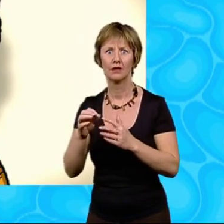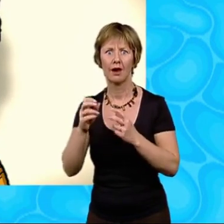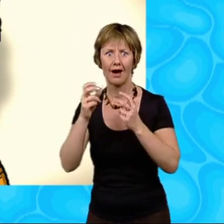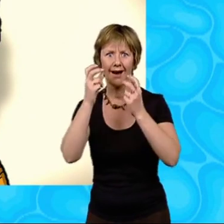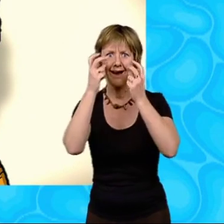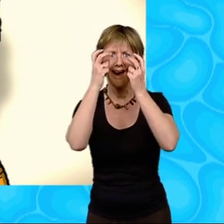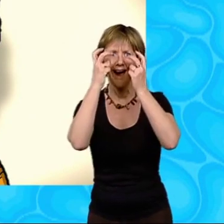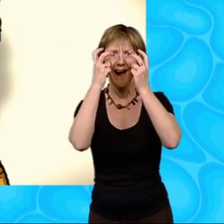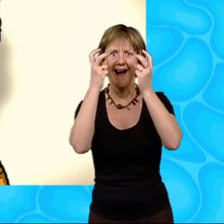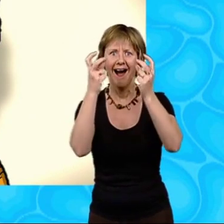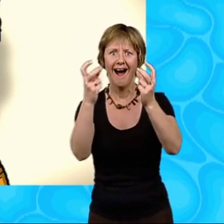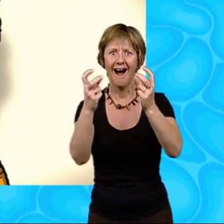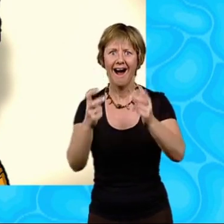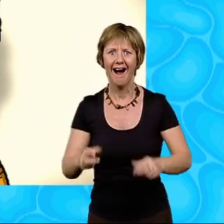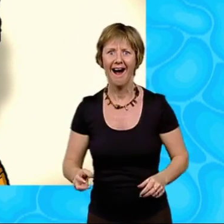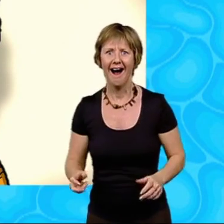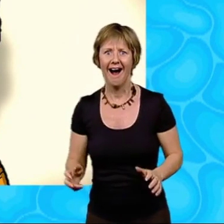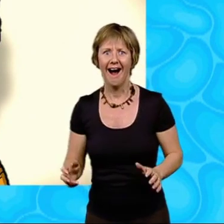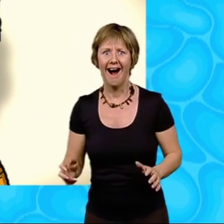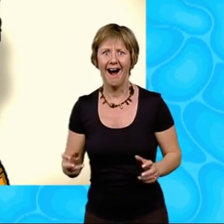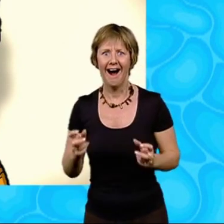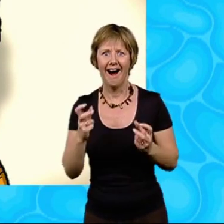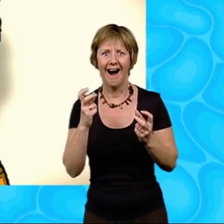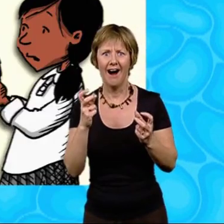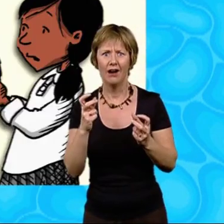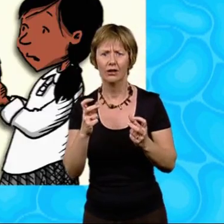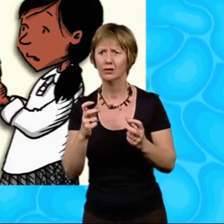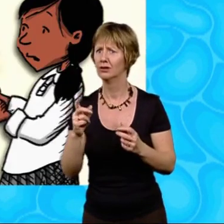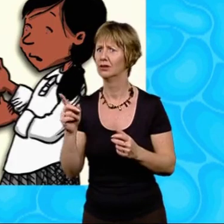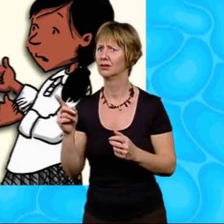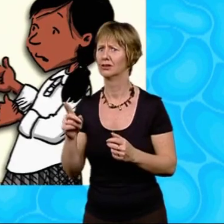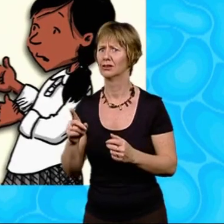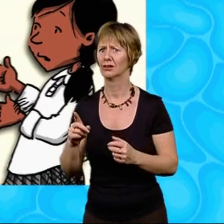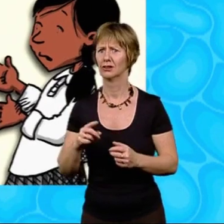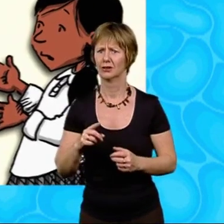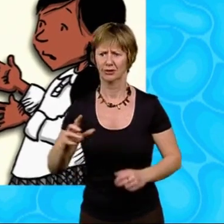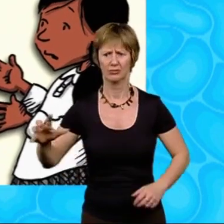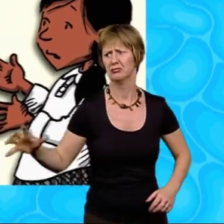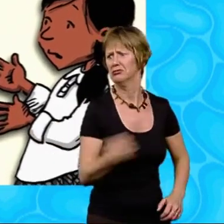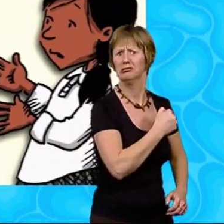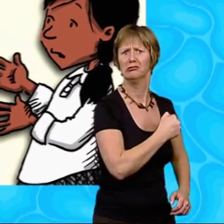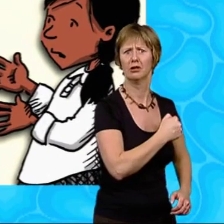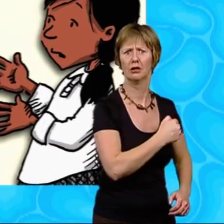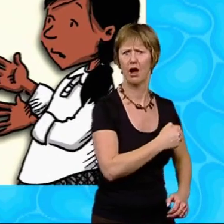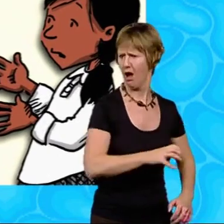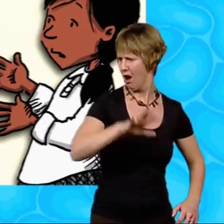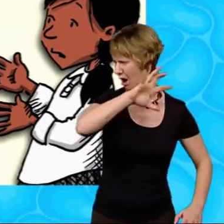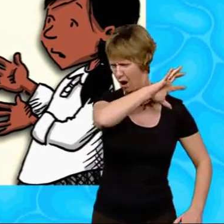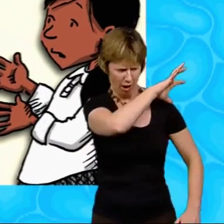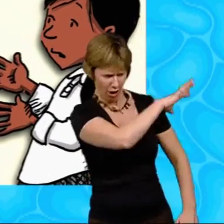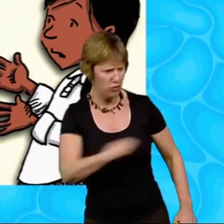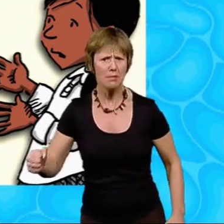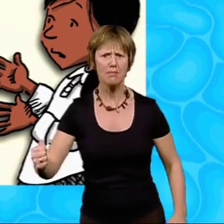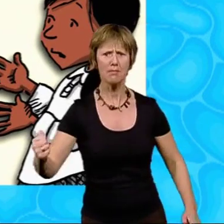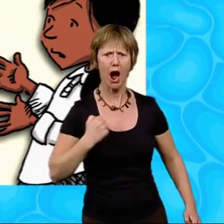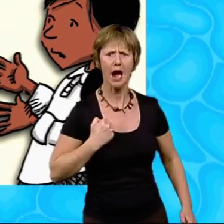staring. Josie tried to snatch my crisps out of my hand, but I snatched them back. Er, excuse me, I said. If you want